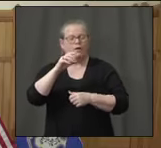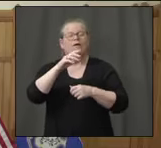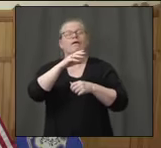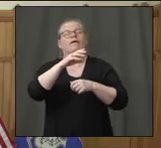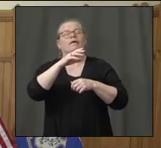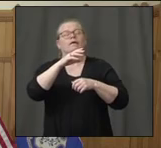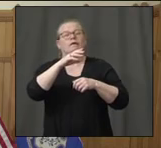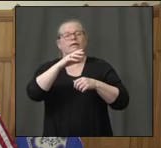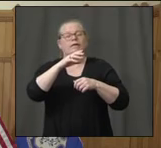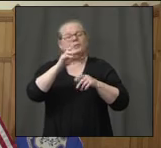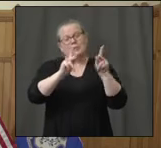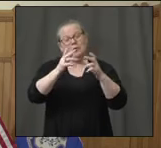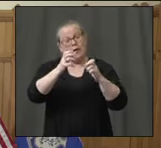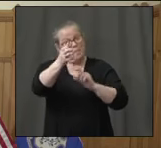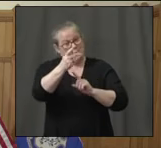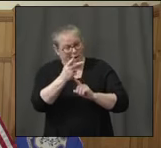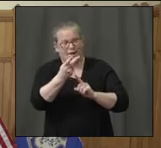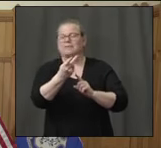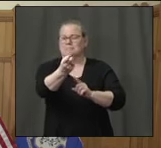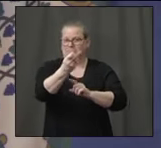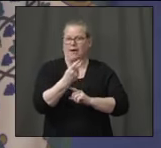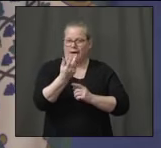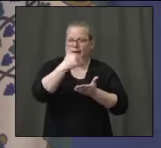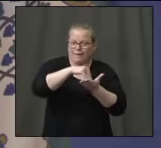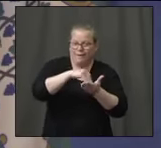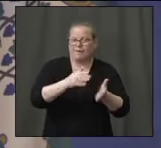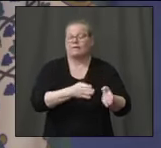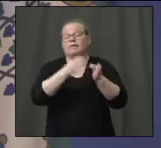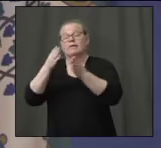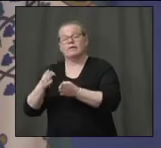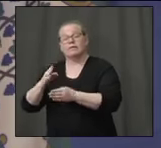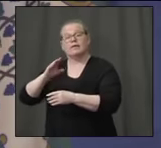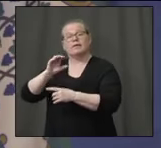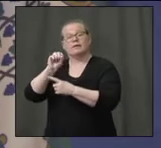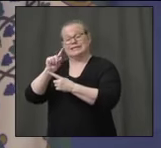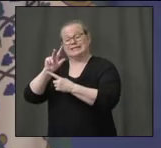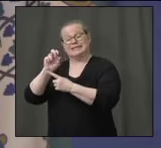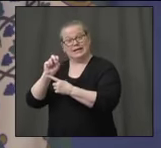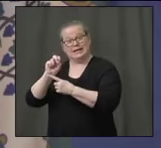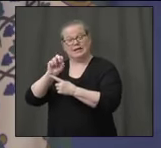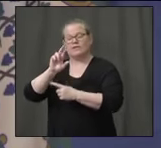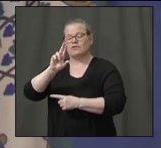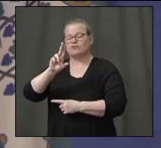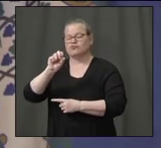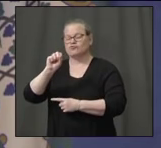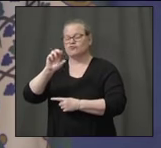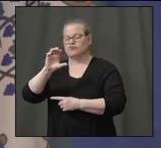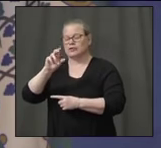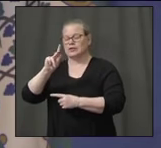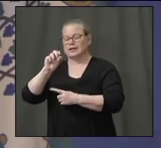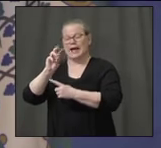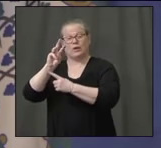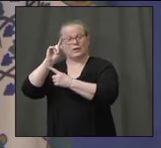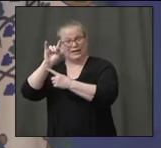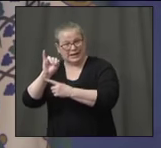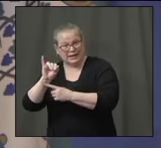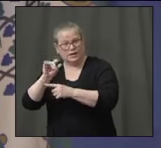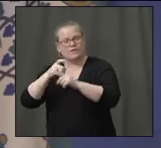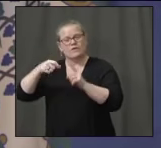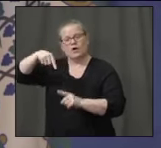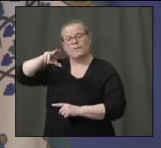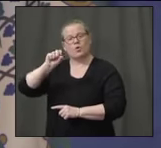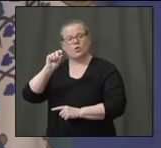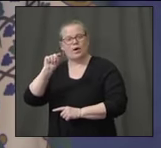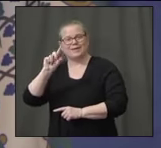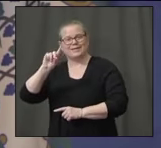is the CEO of Quest Diagnostics. That's really important when it comes to testing and the capacity they bring here. And